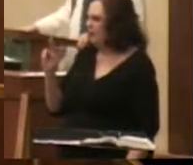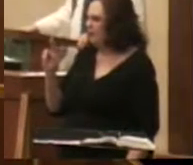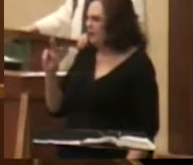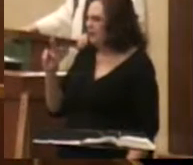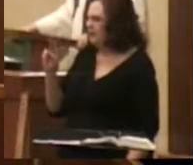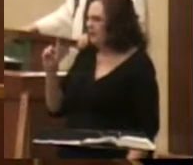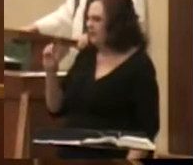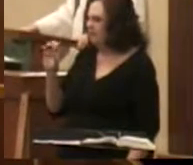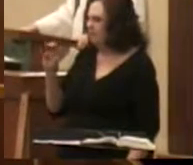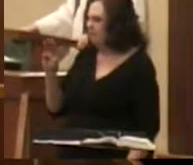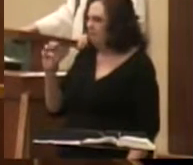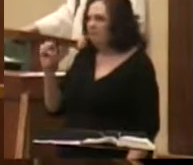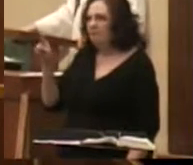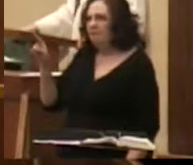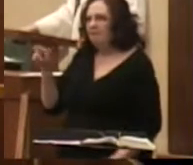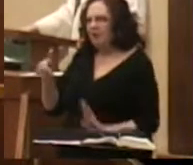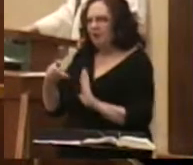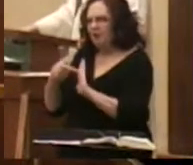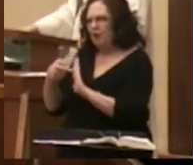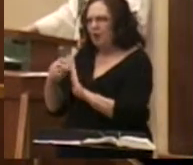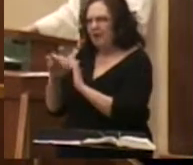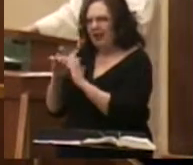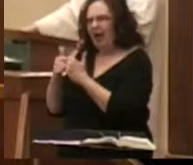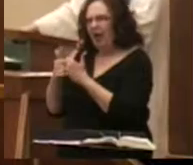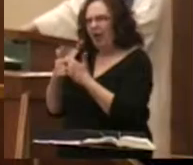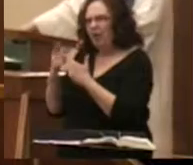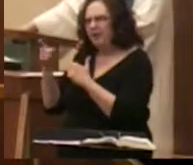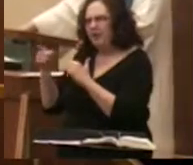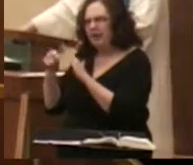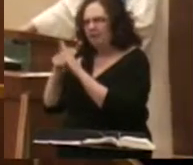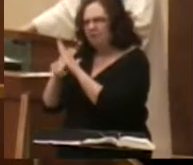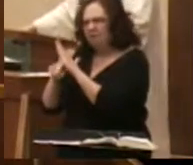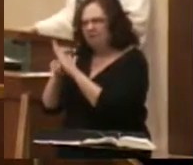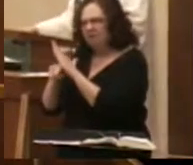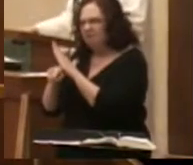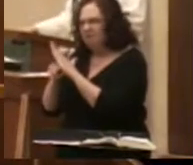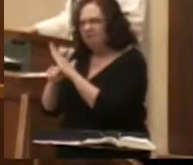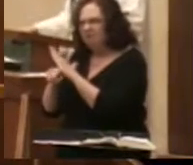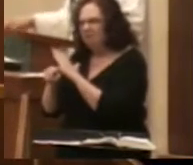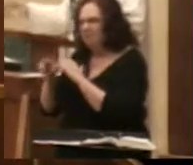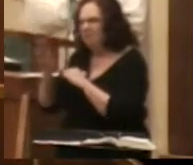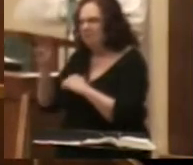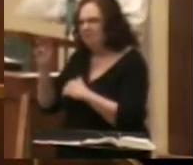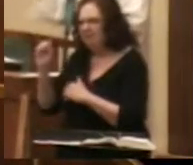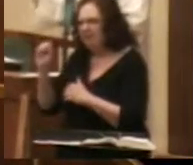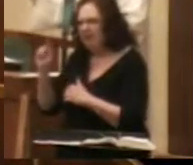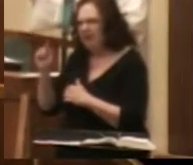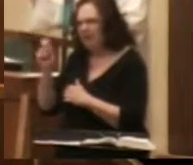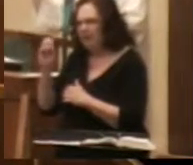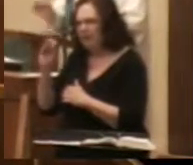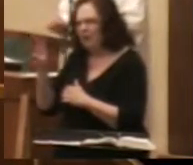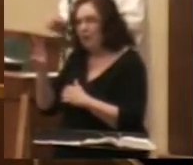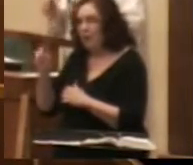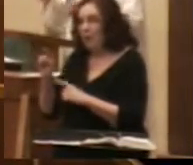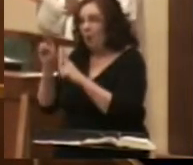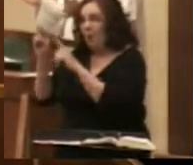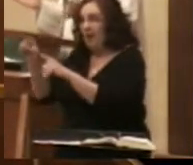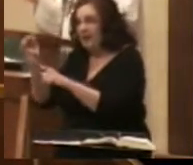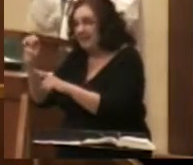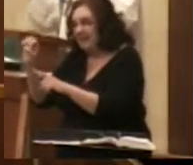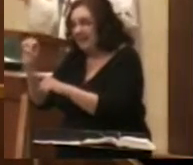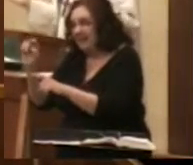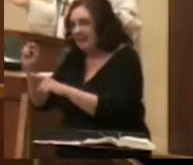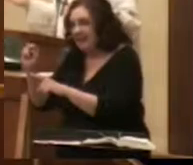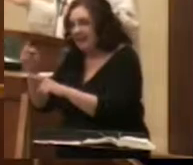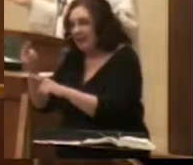taken by those who represented the king of Ethiopia. Matthew went to Ethiopia and preached